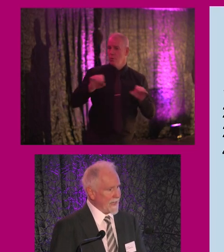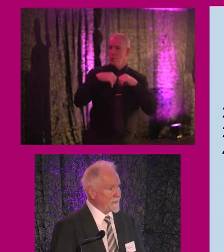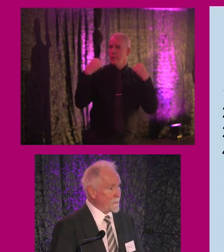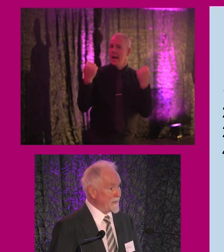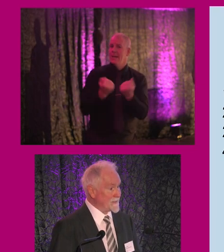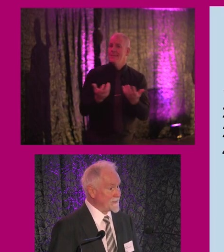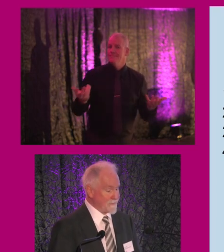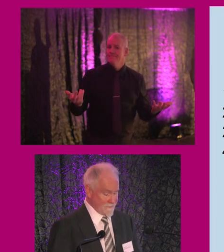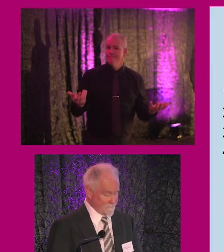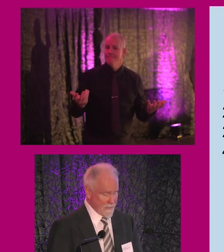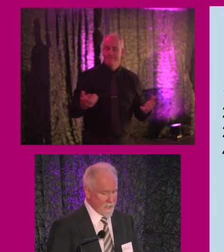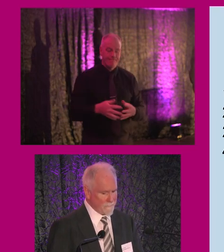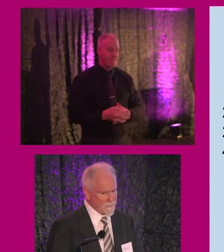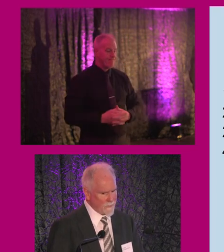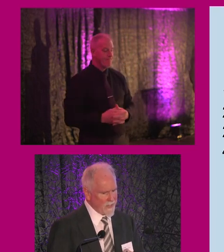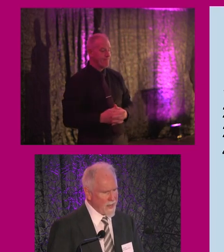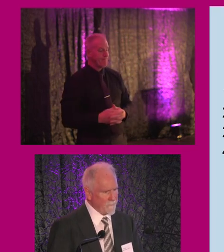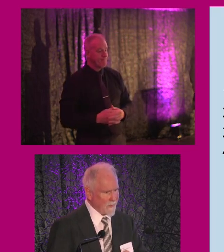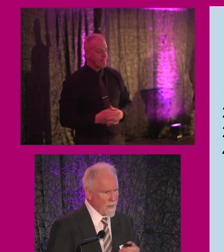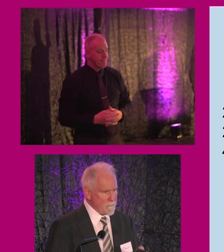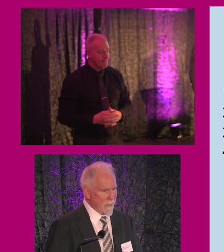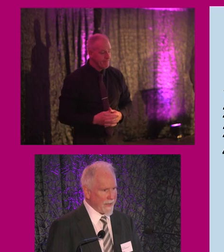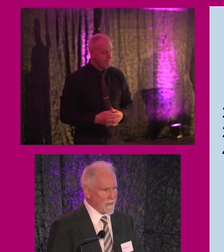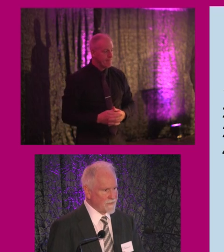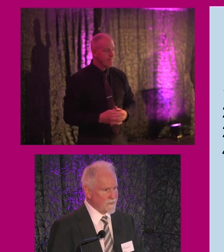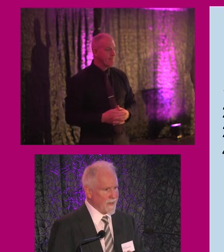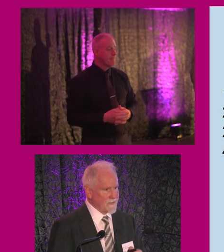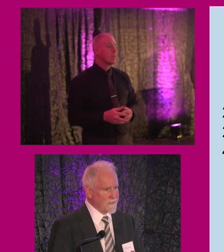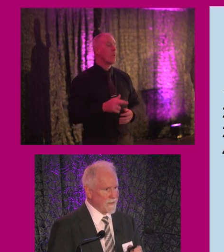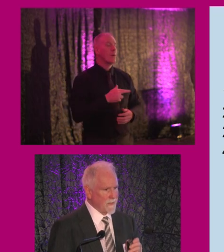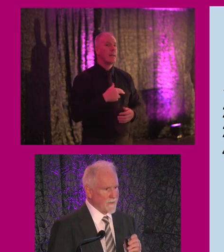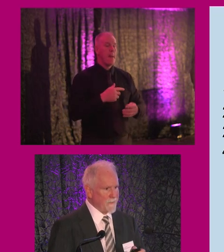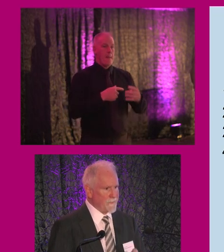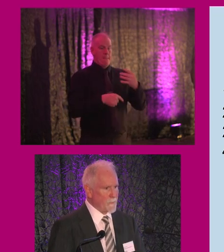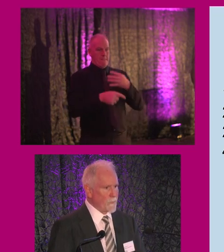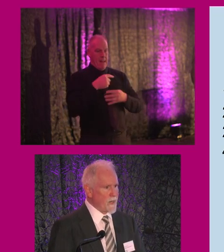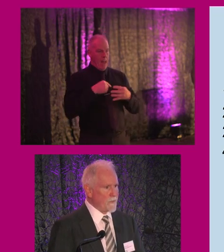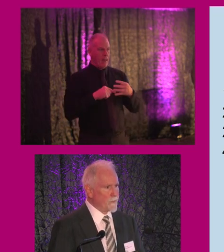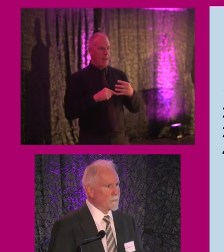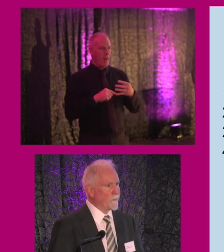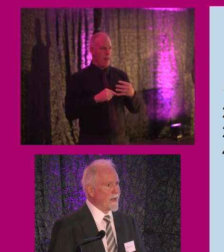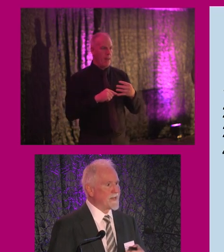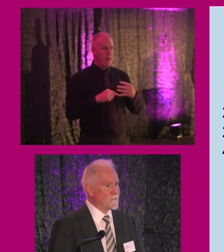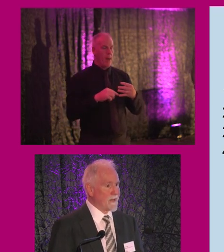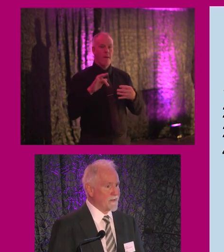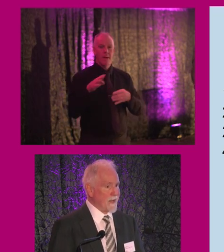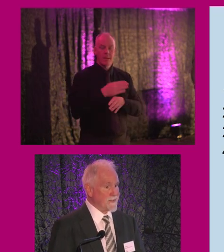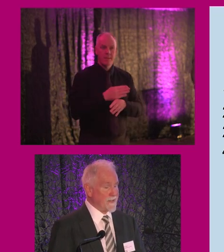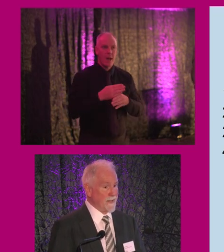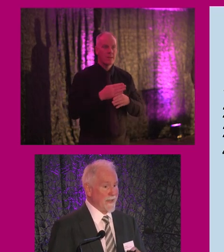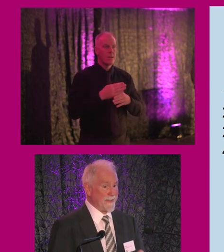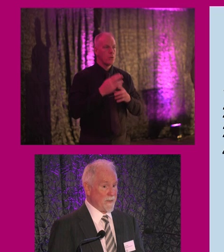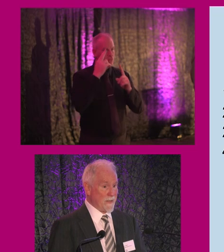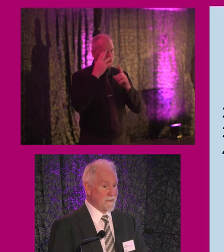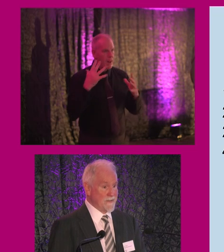in the widest sense. So again, back to that kind of where, where we're at and recognizing